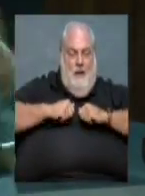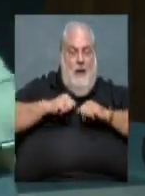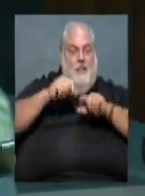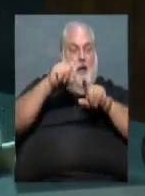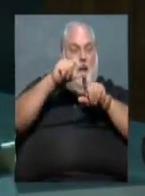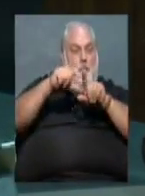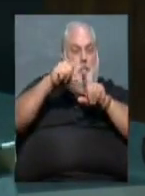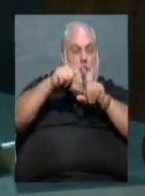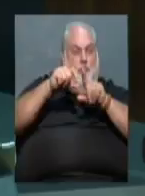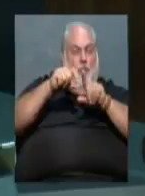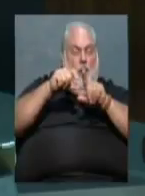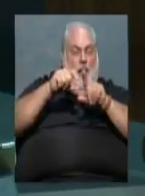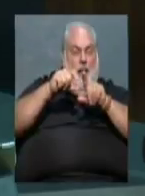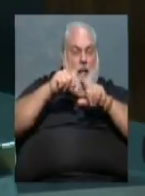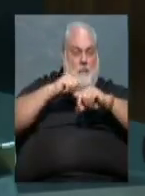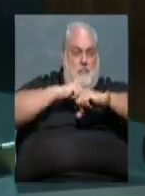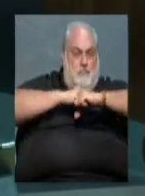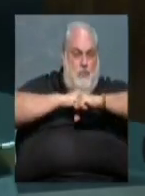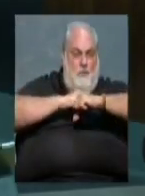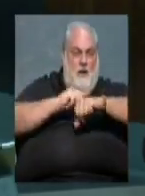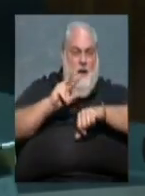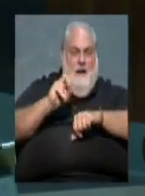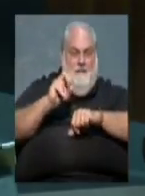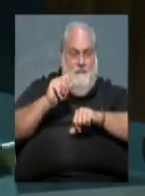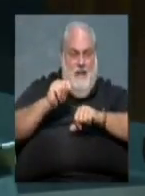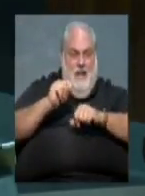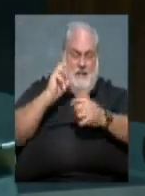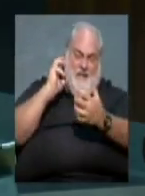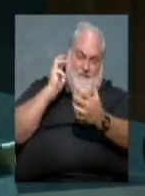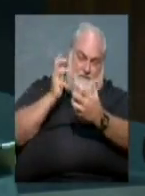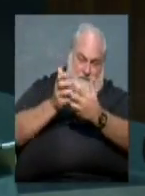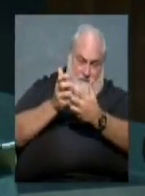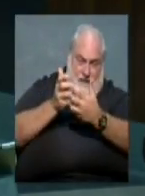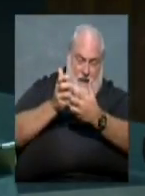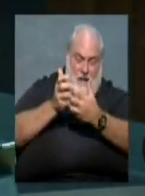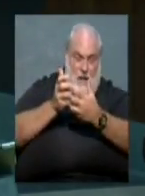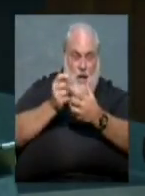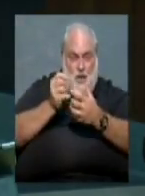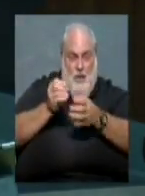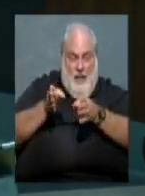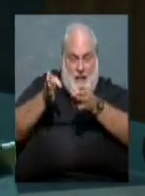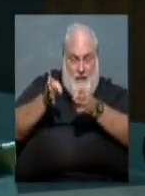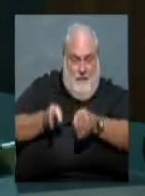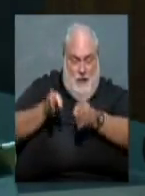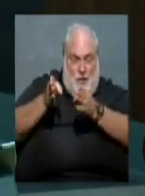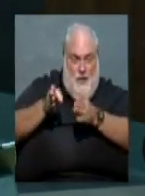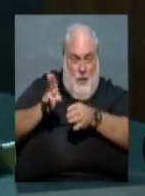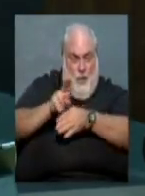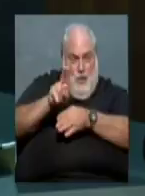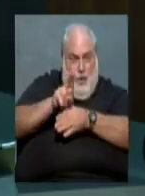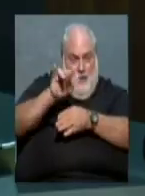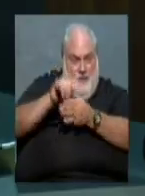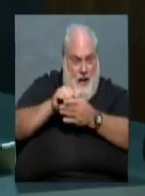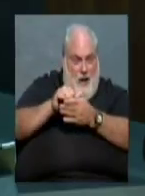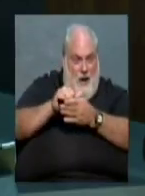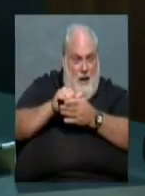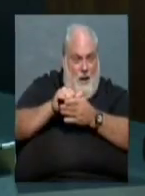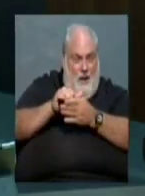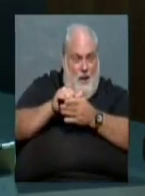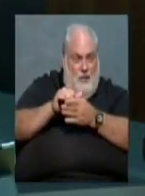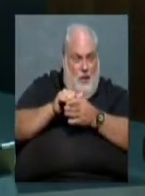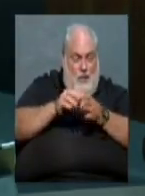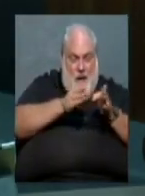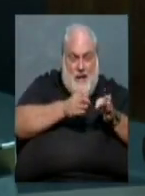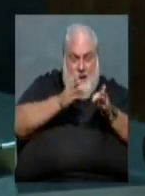bulletproof vests, do they actually fit them to the individual that's going to wear them? So, they're